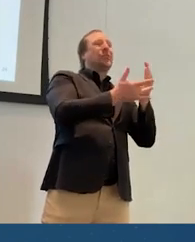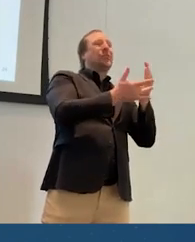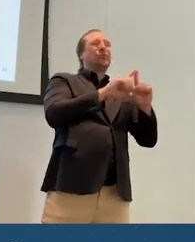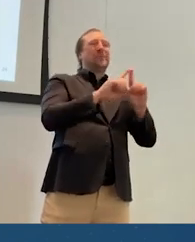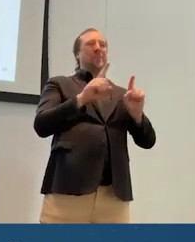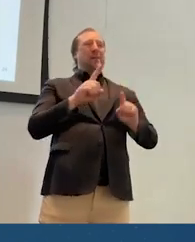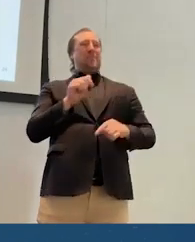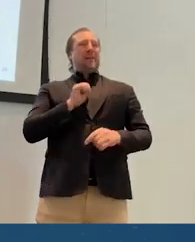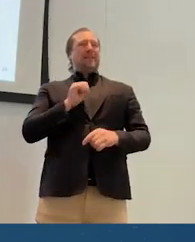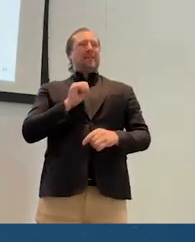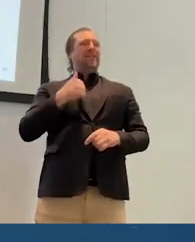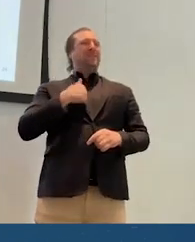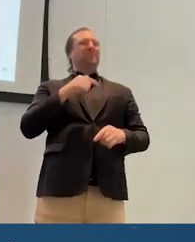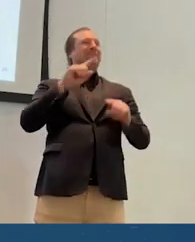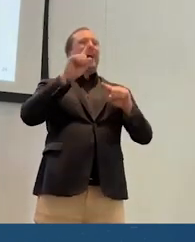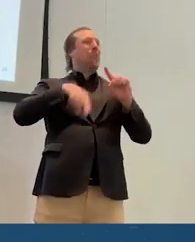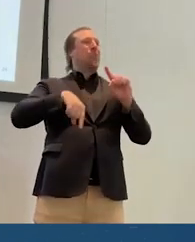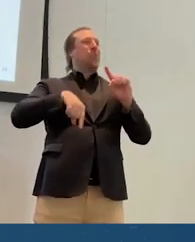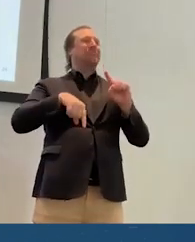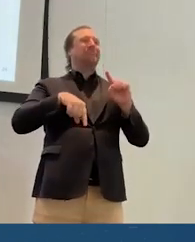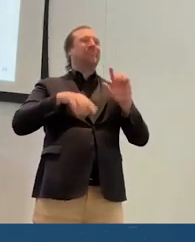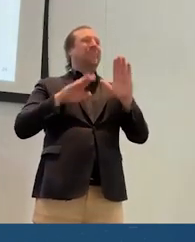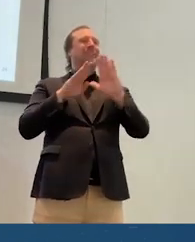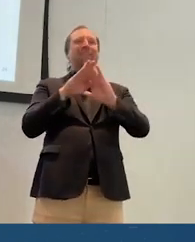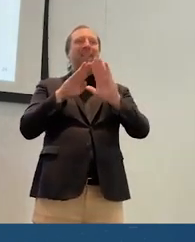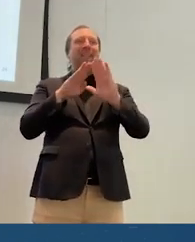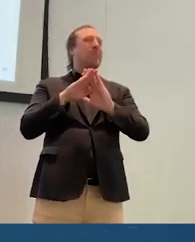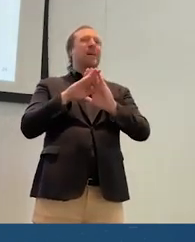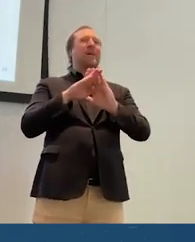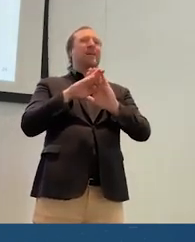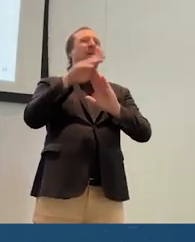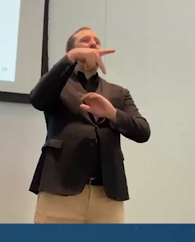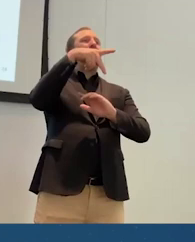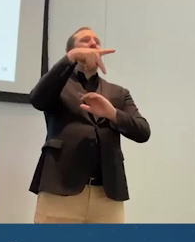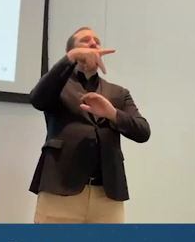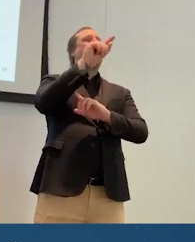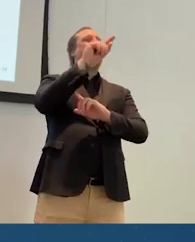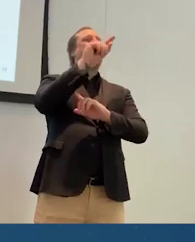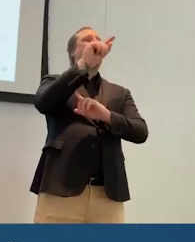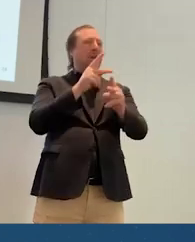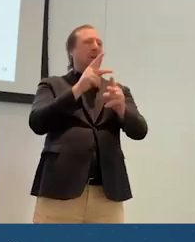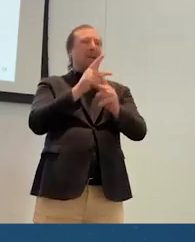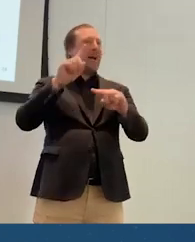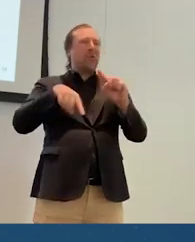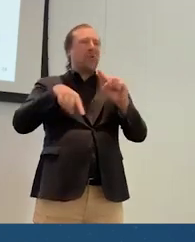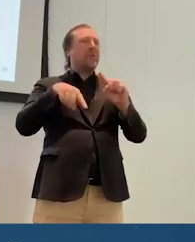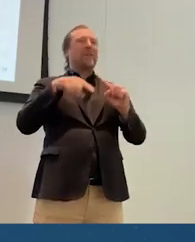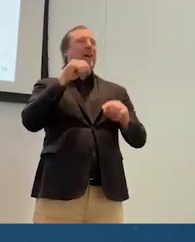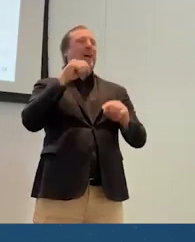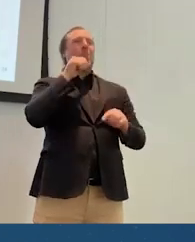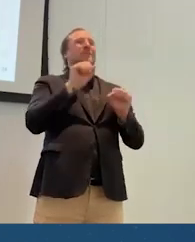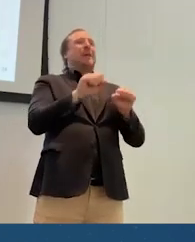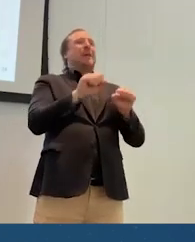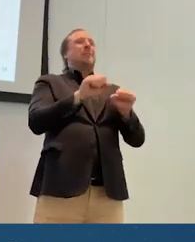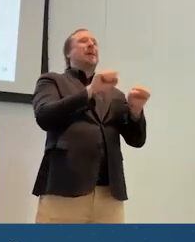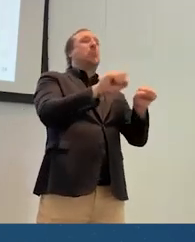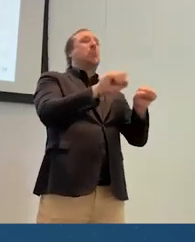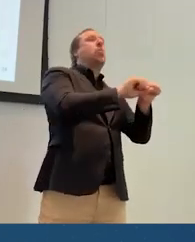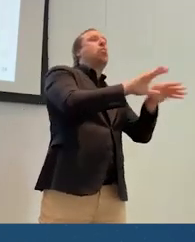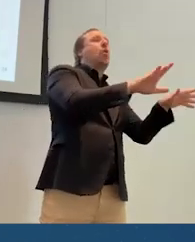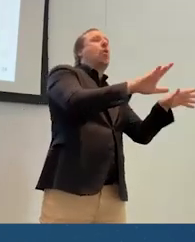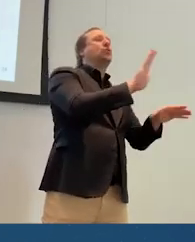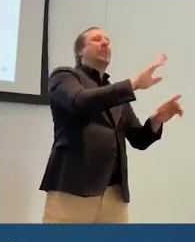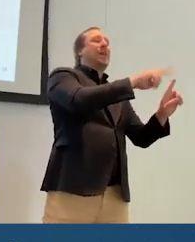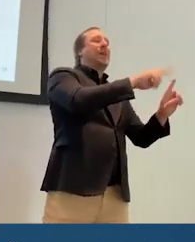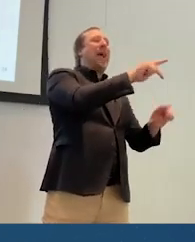myself was completely unable to develop any prototypes on them. I wasn't able to even launch the applications